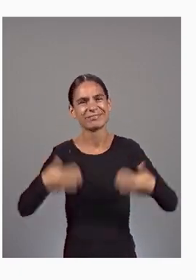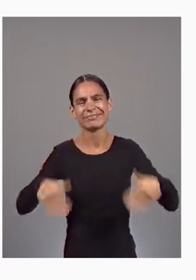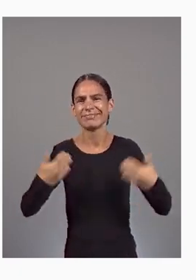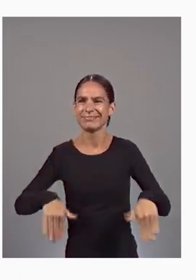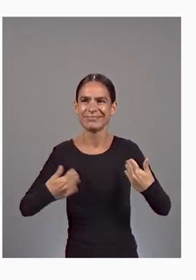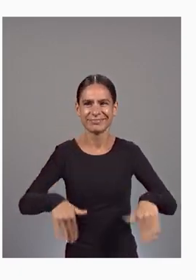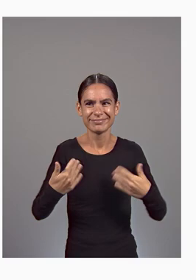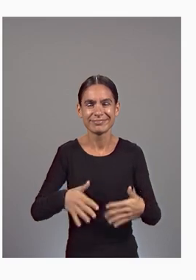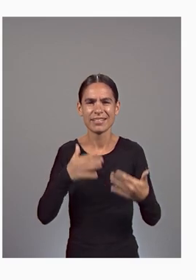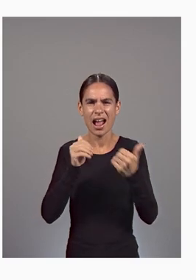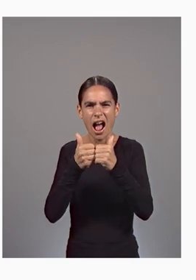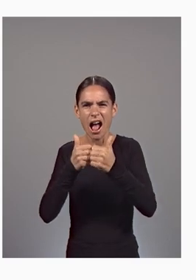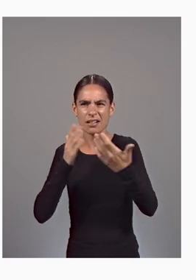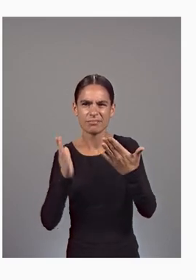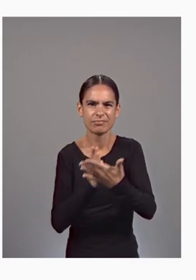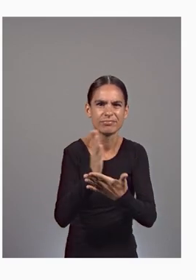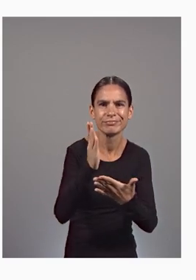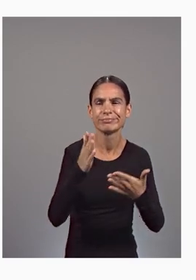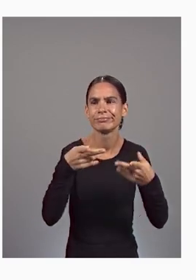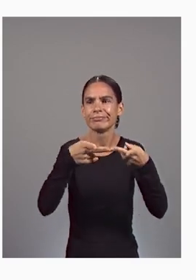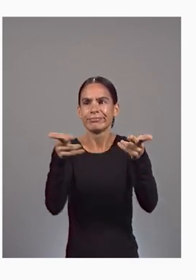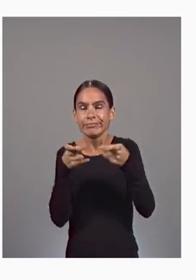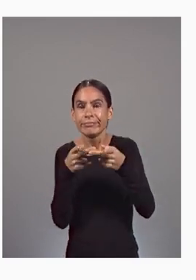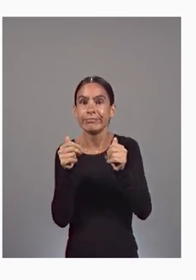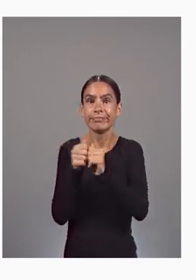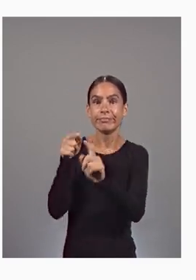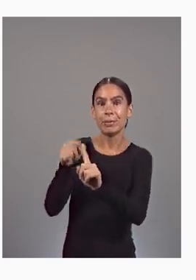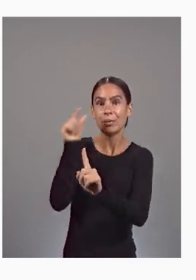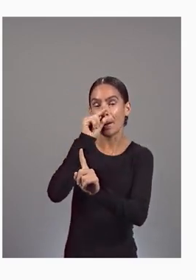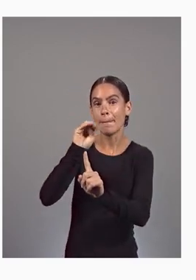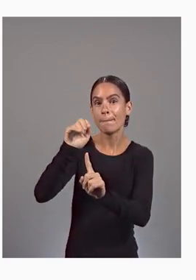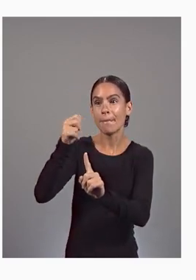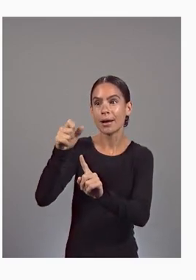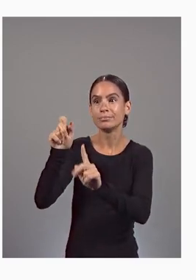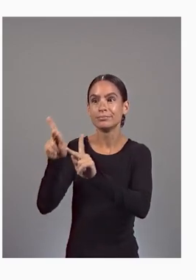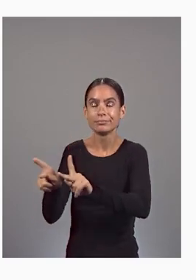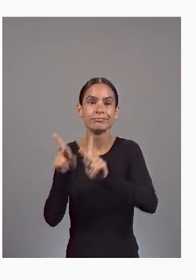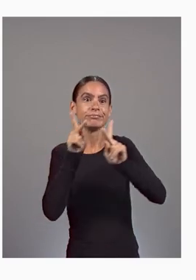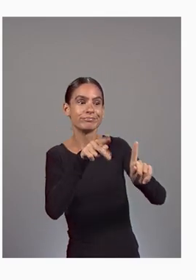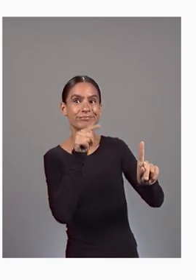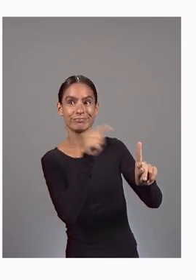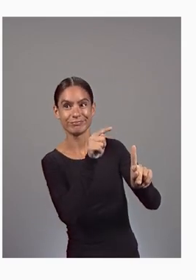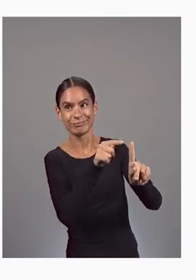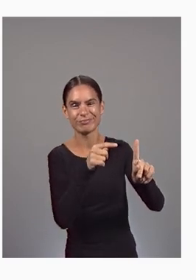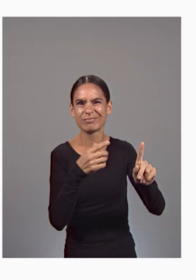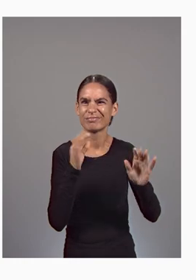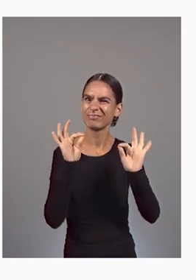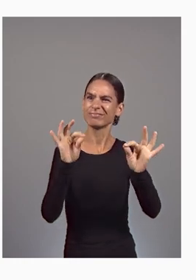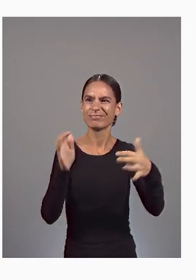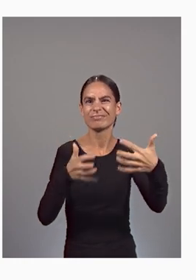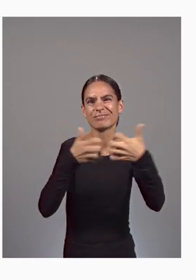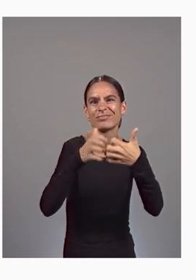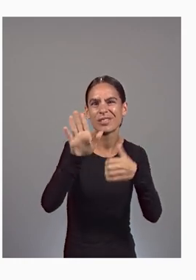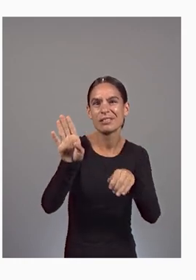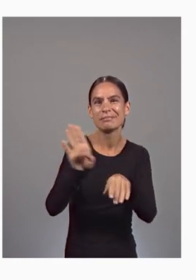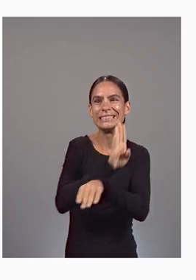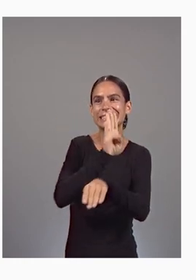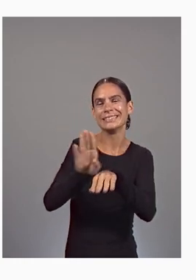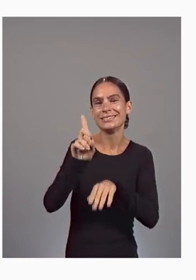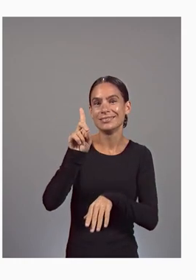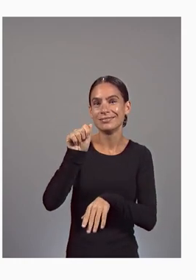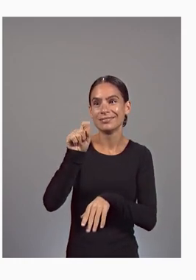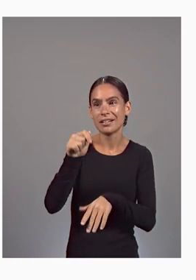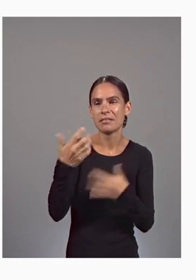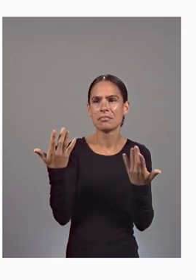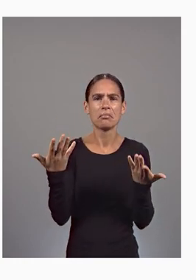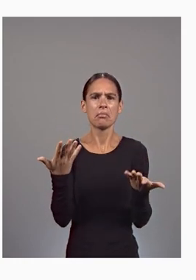after Google Maps. Looker is Google for your business data. Here's what we mean. What if Google AI were built into the tools you use